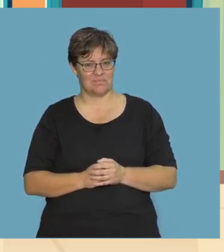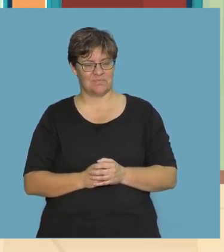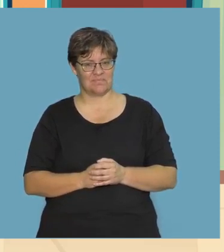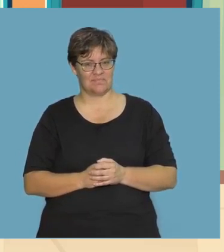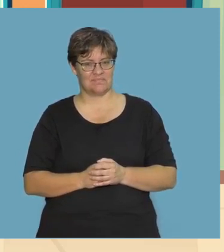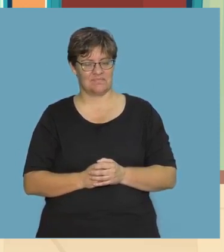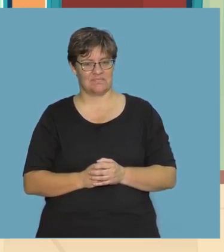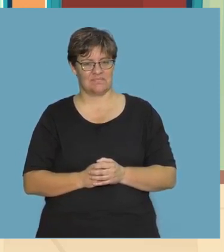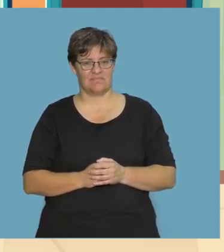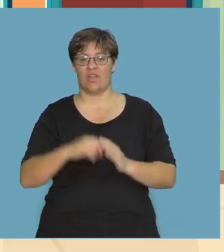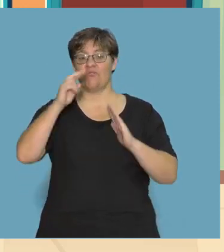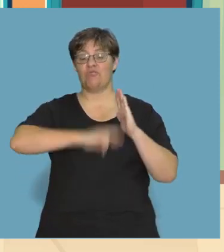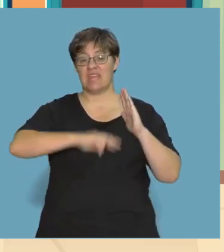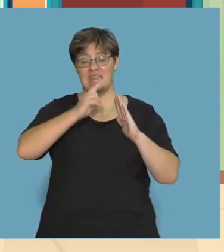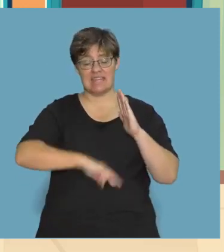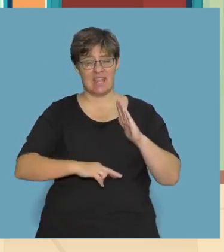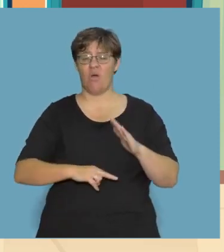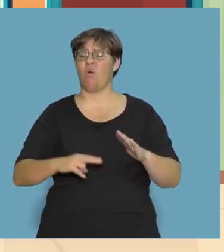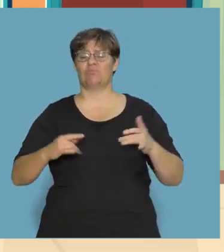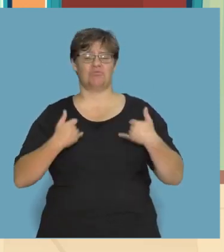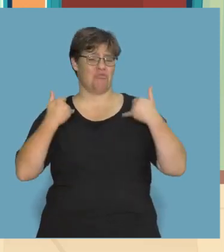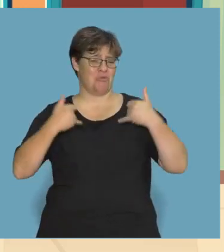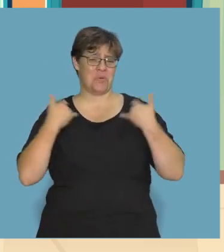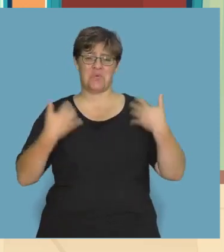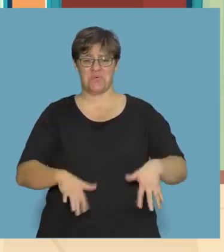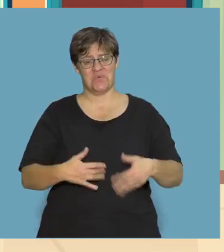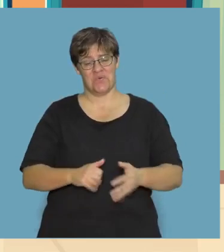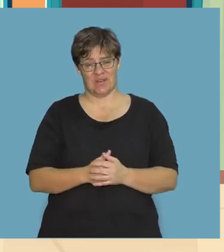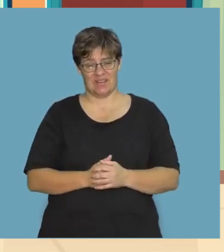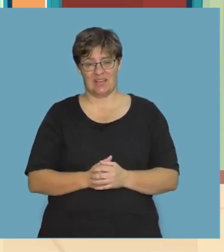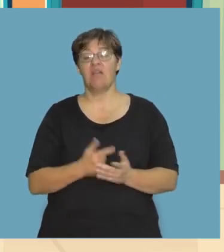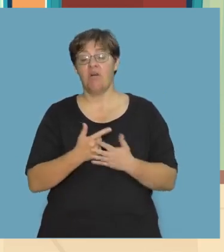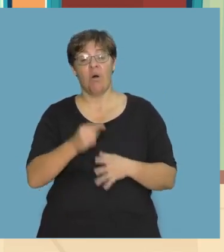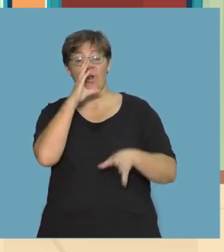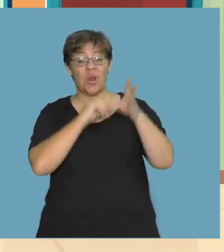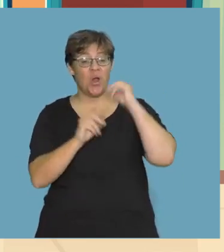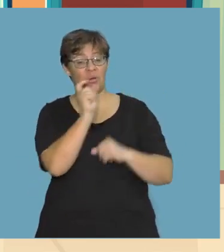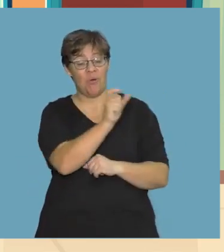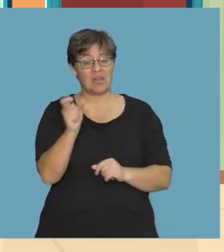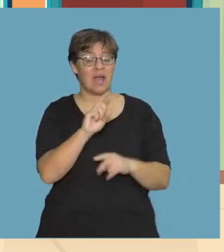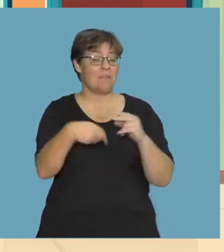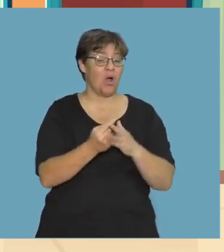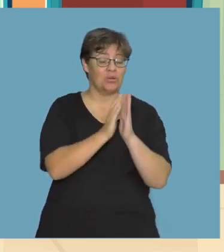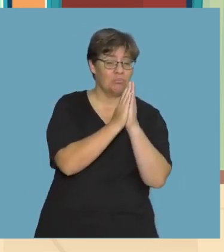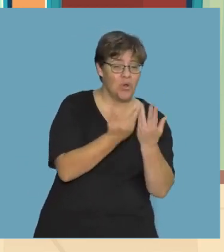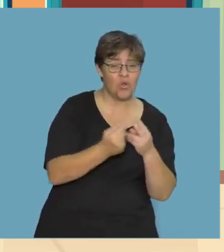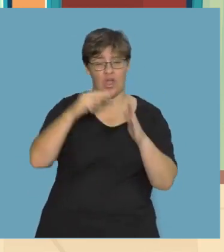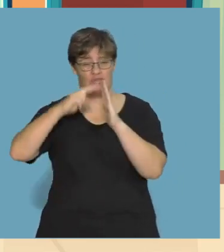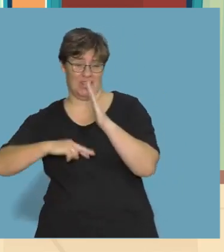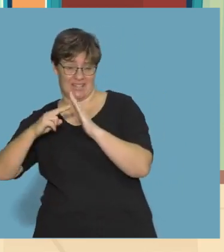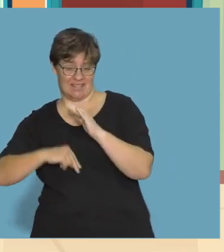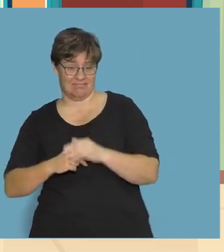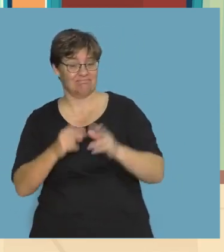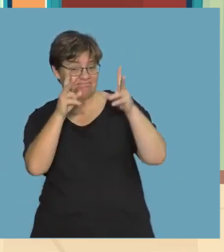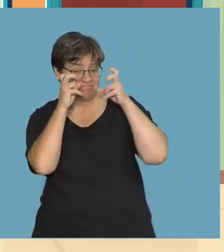Reading is such fun! Today, we're going to learn words about books and reading. Listen carefully.